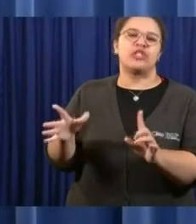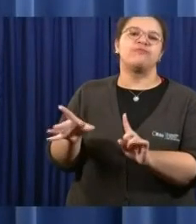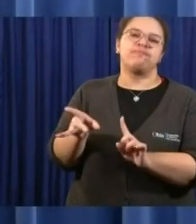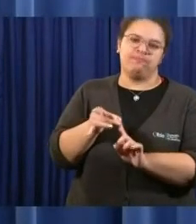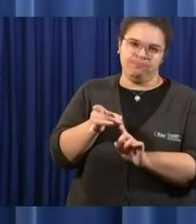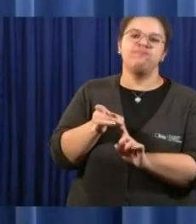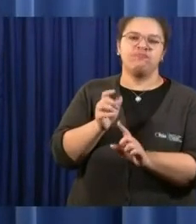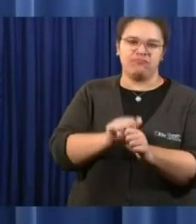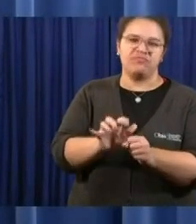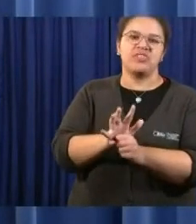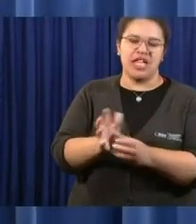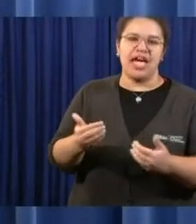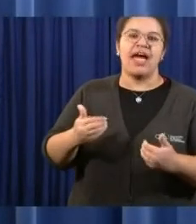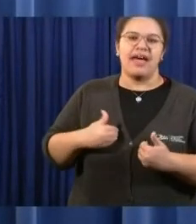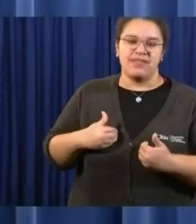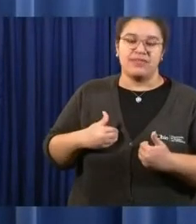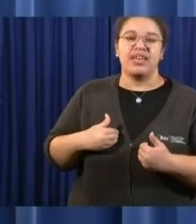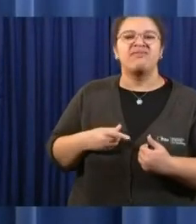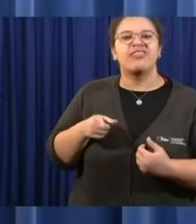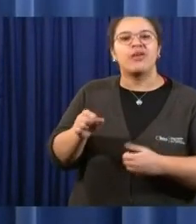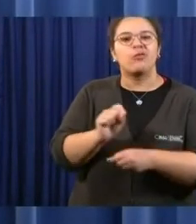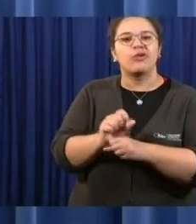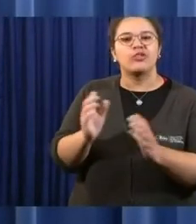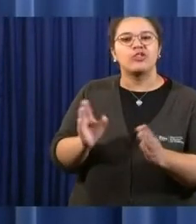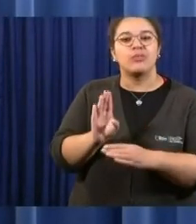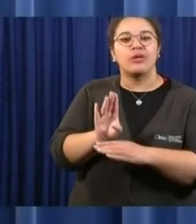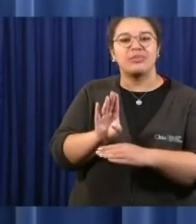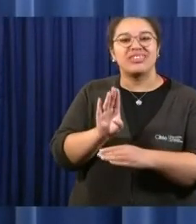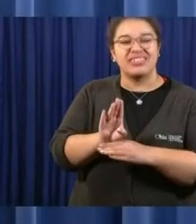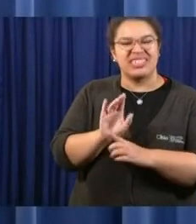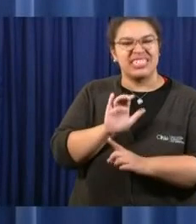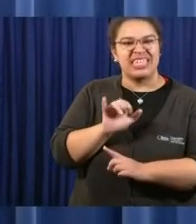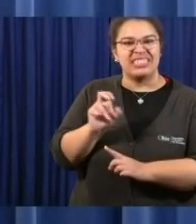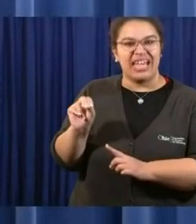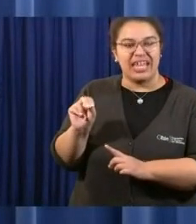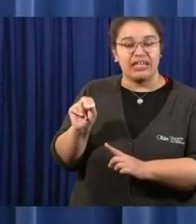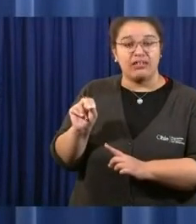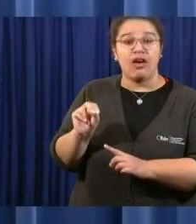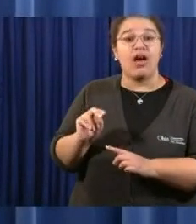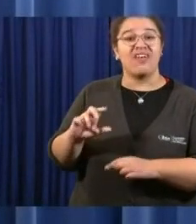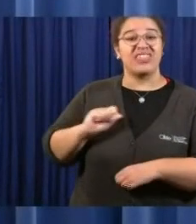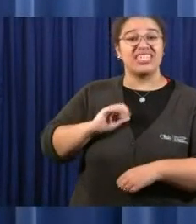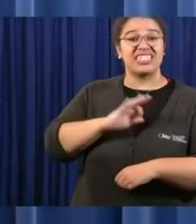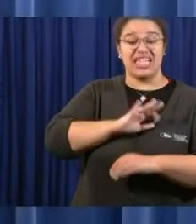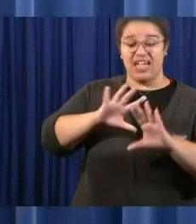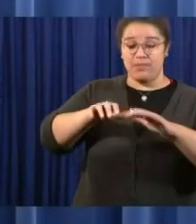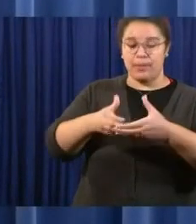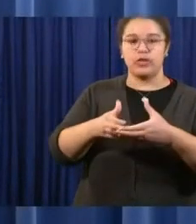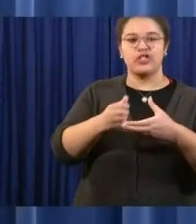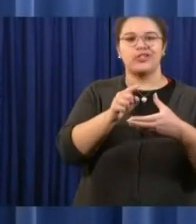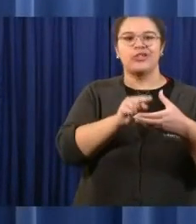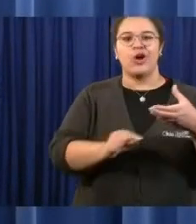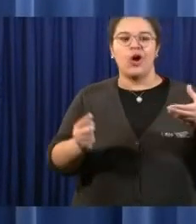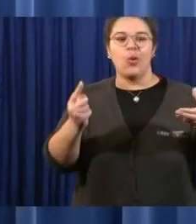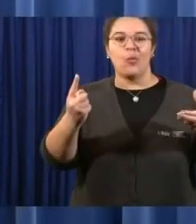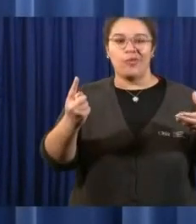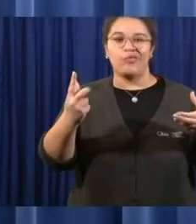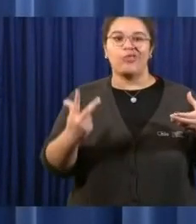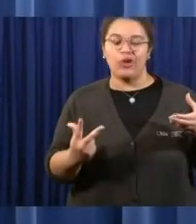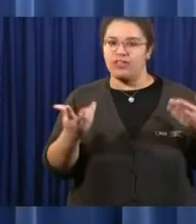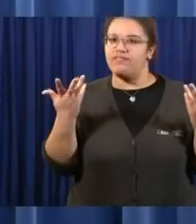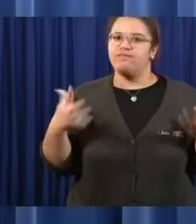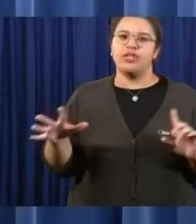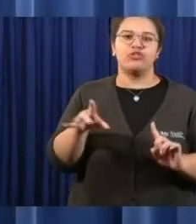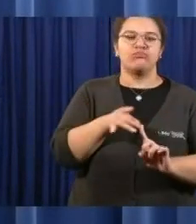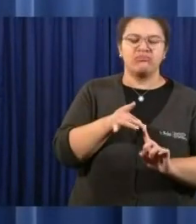Cincinnati where one-third of their staff has tested positive as well. He says the employer has taken no steps to provide a safe